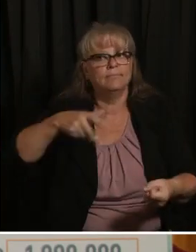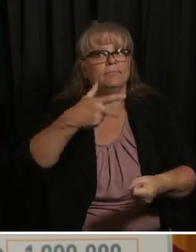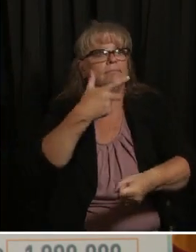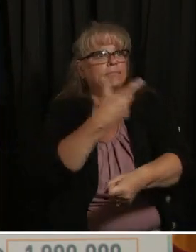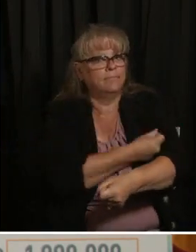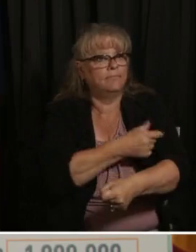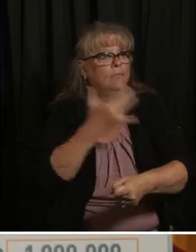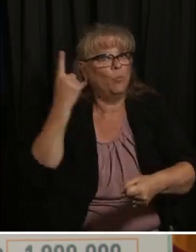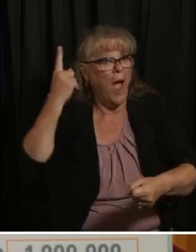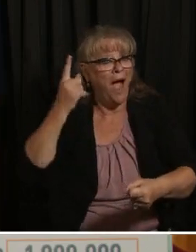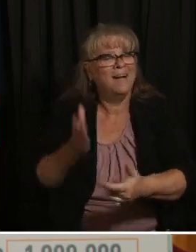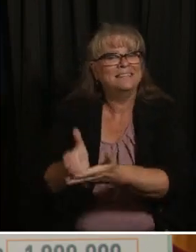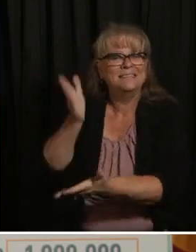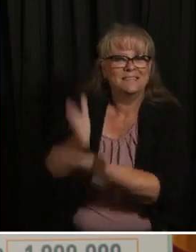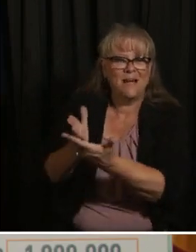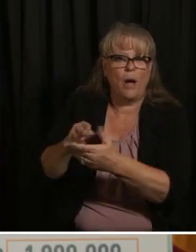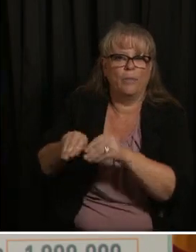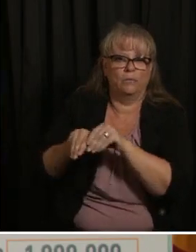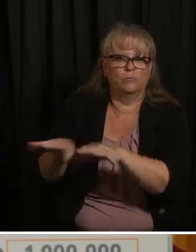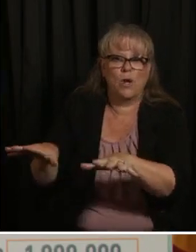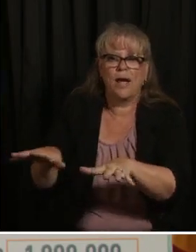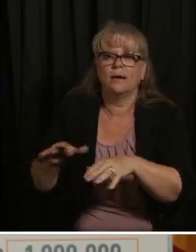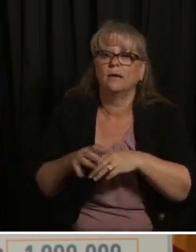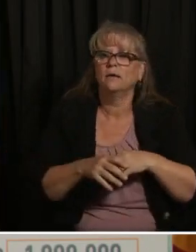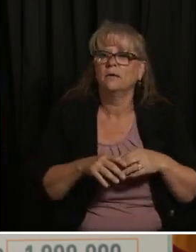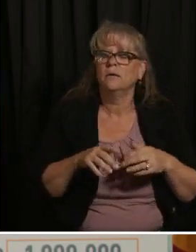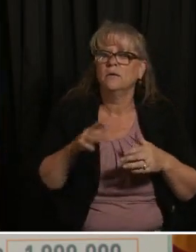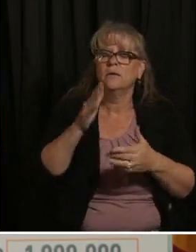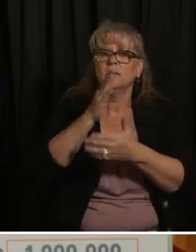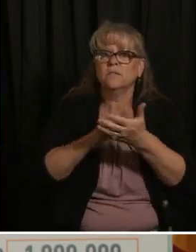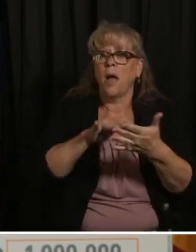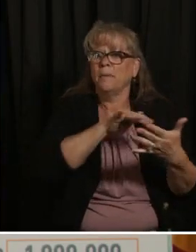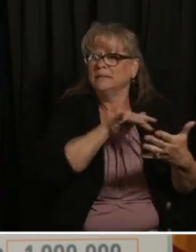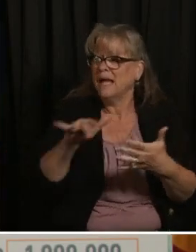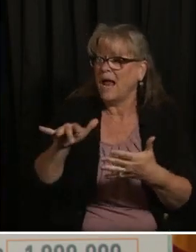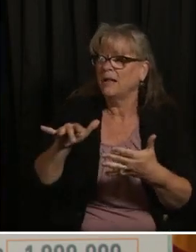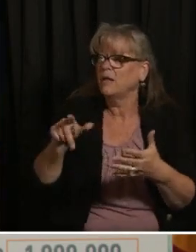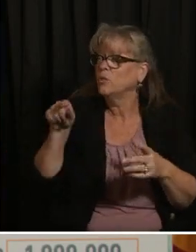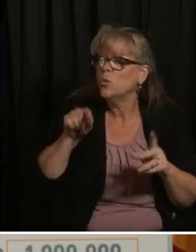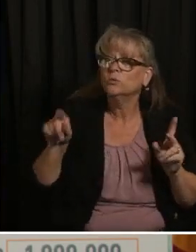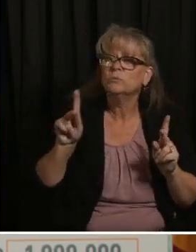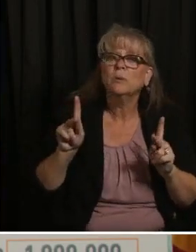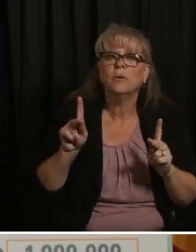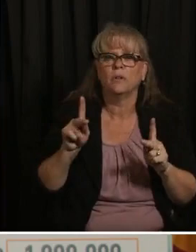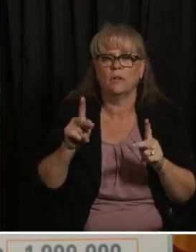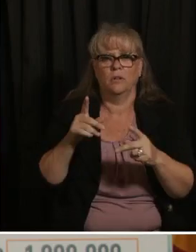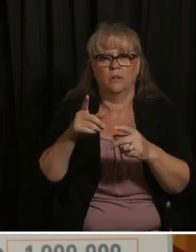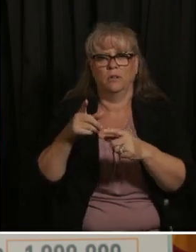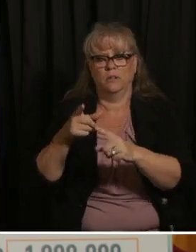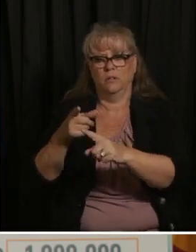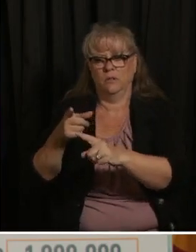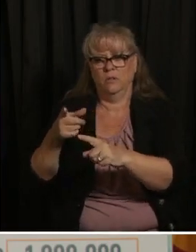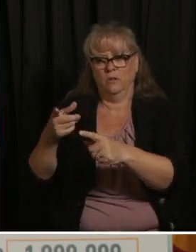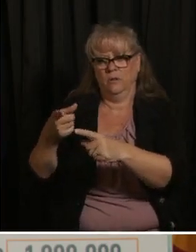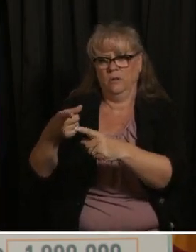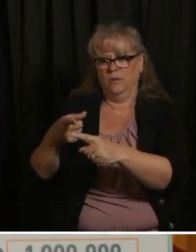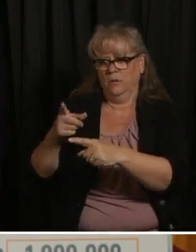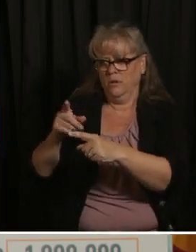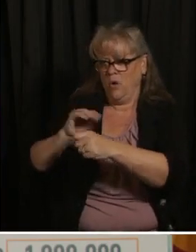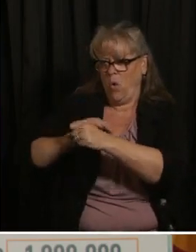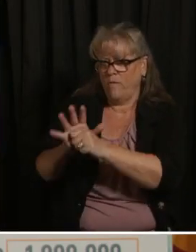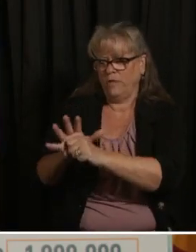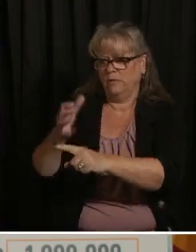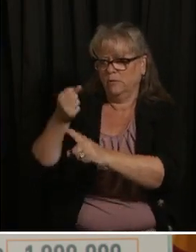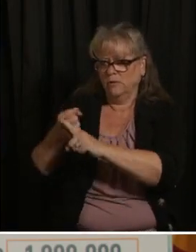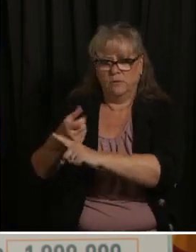the relatively few people with breakthrough cases that get cases after they've been vaccinated those cases are much less severe than cases